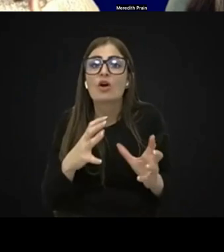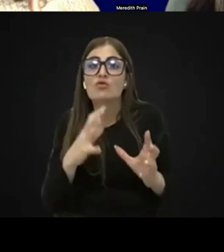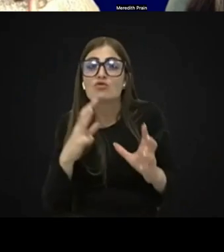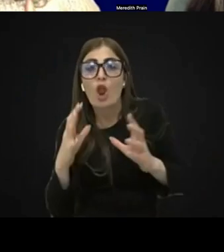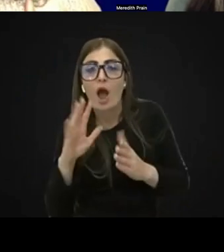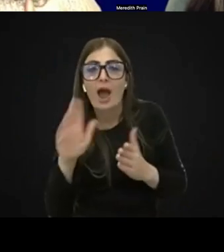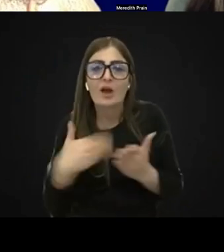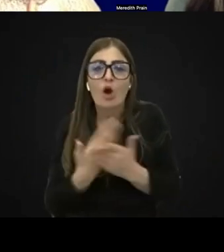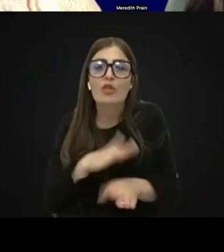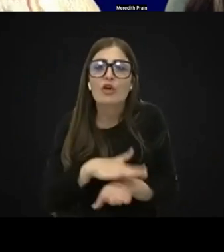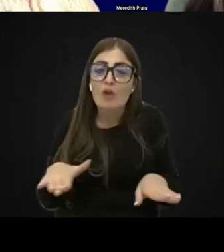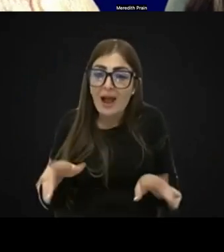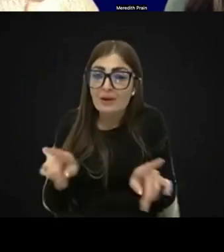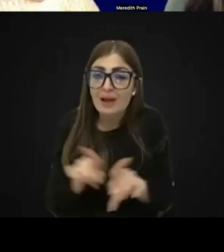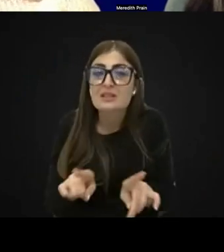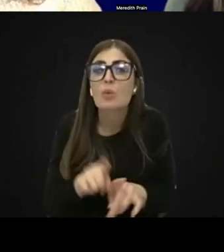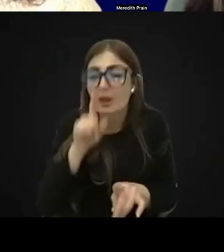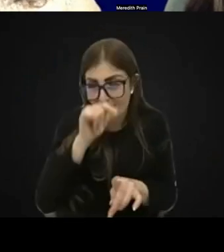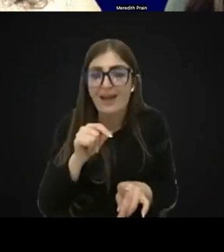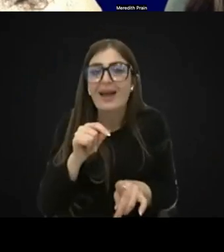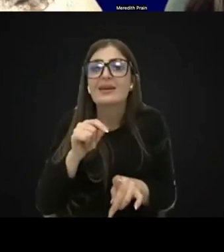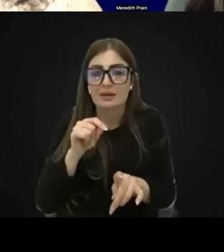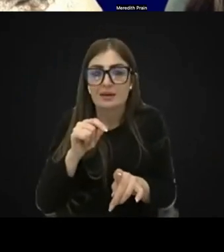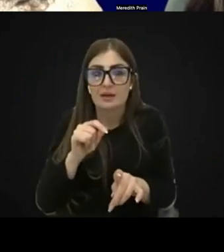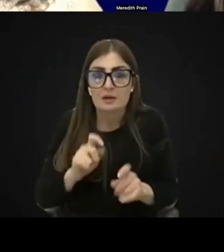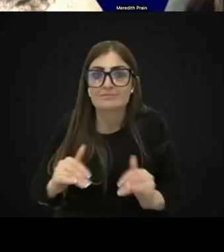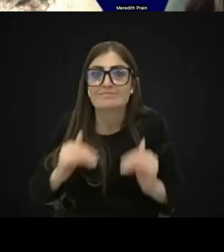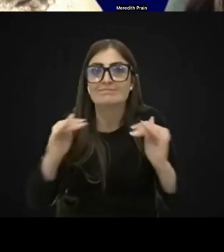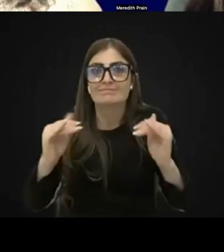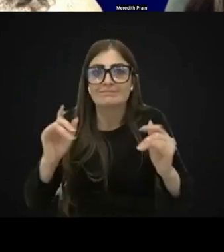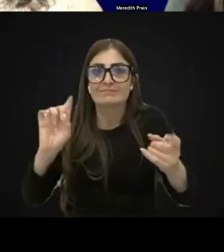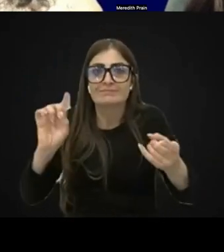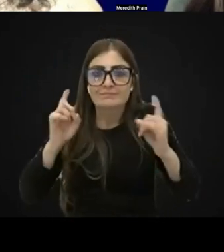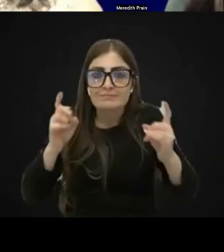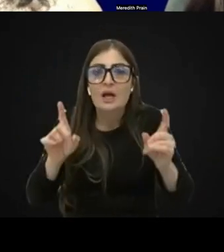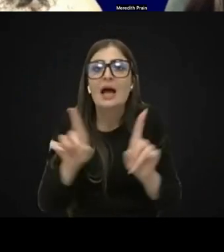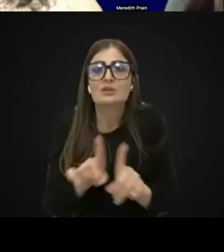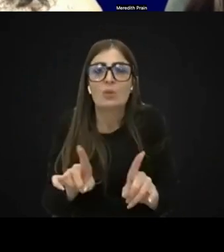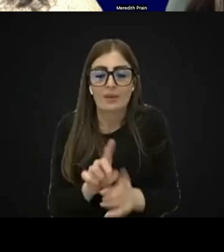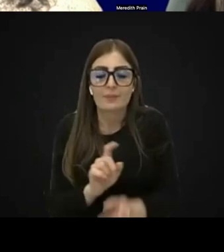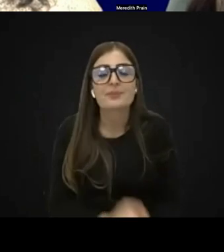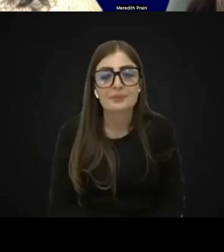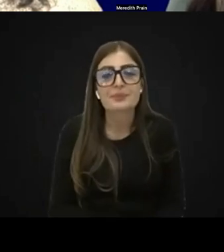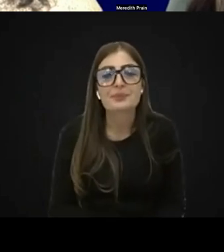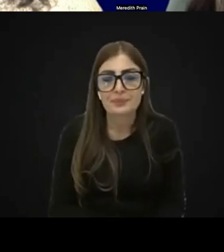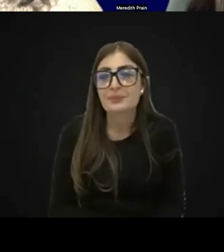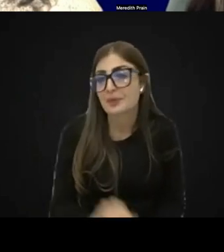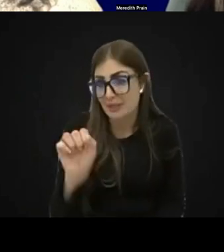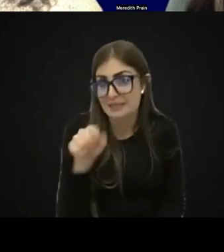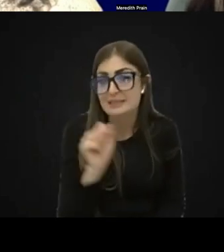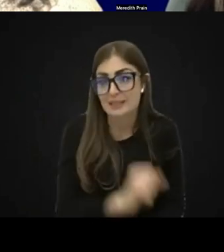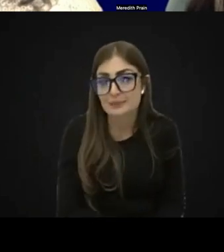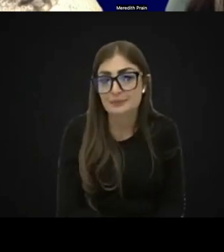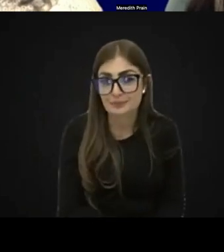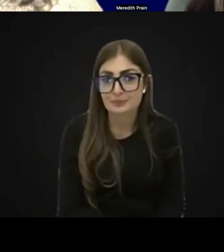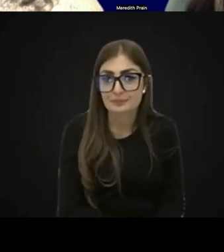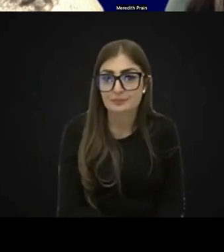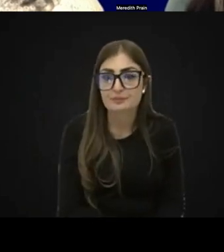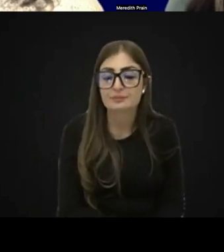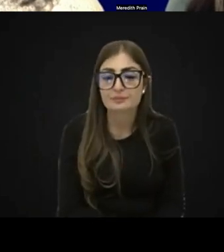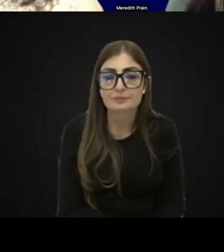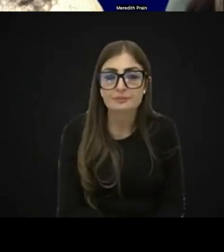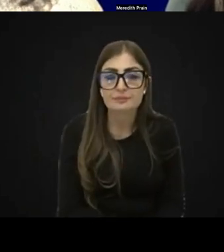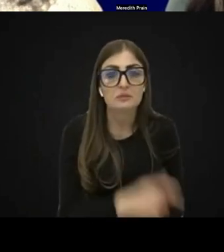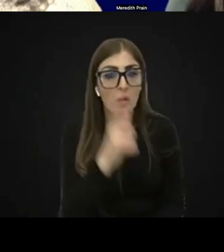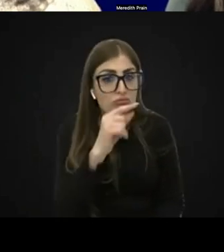on, and then that might increase anxiety levels. So yeah, very much so. Could it be a